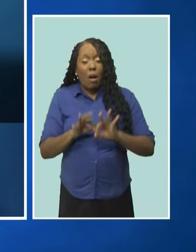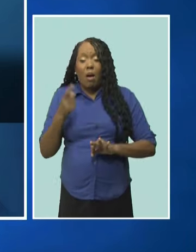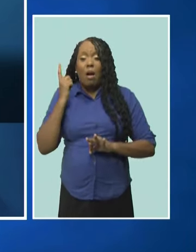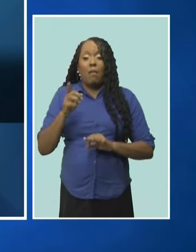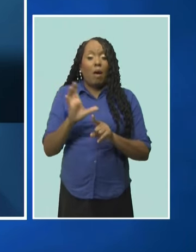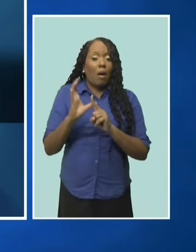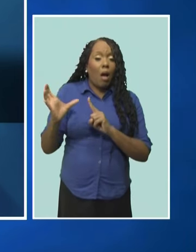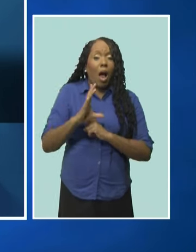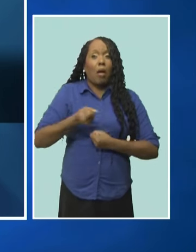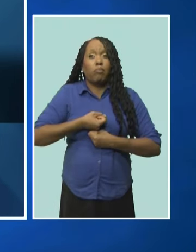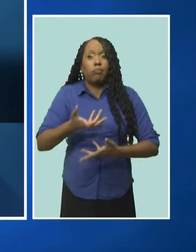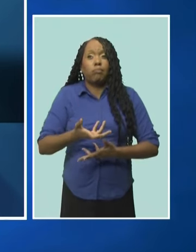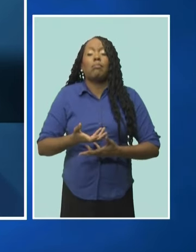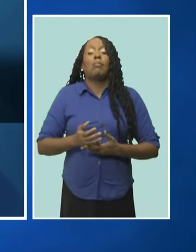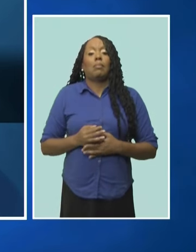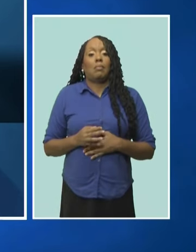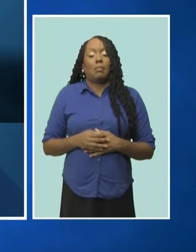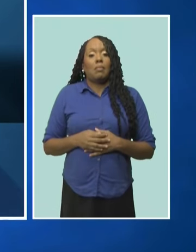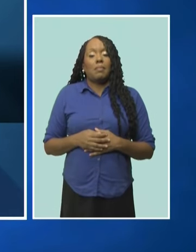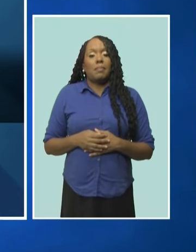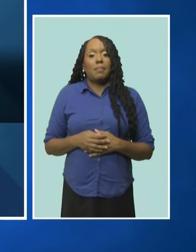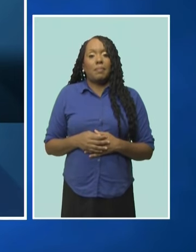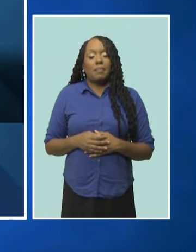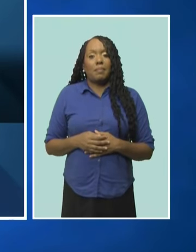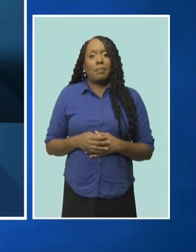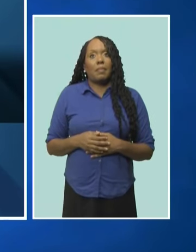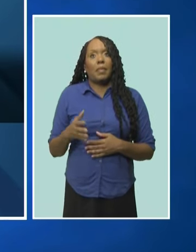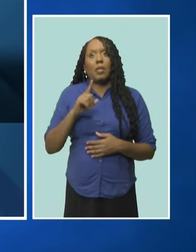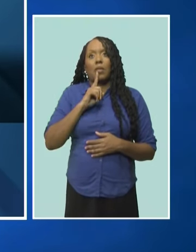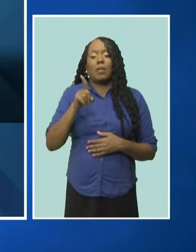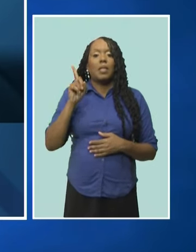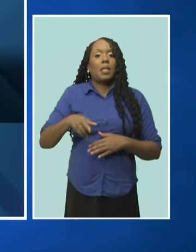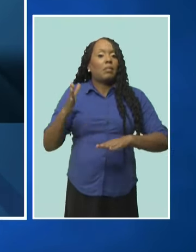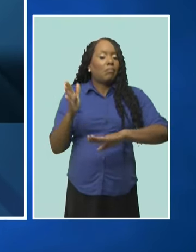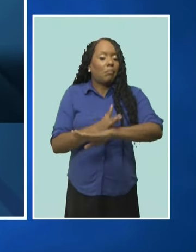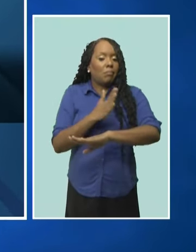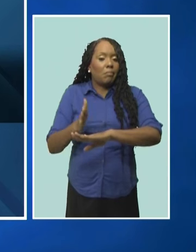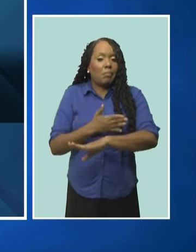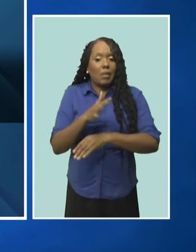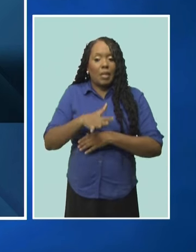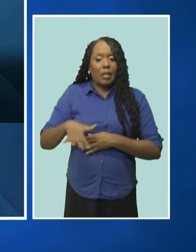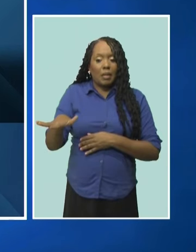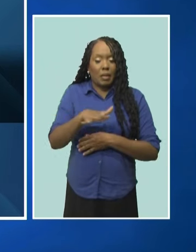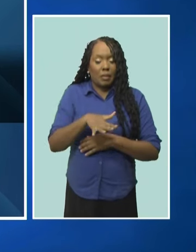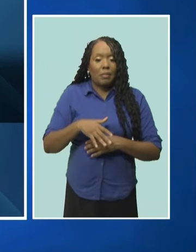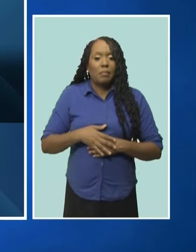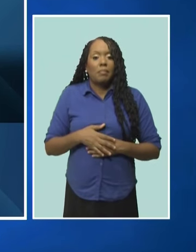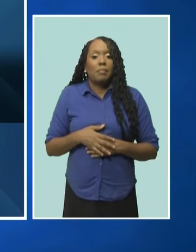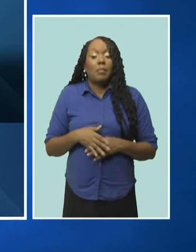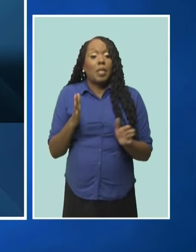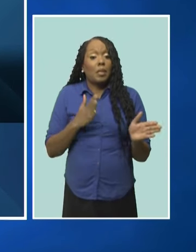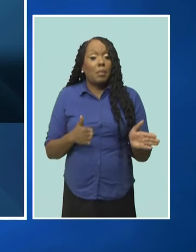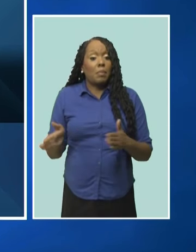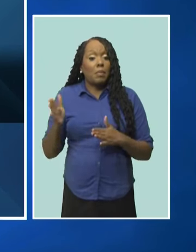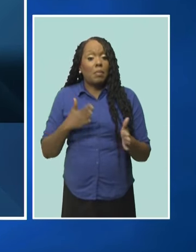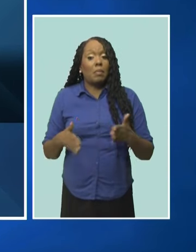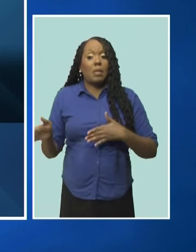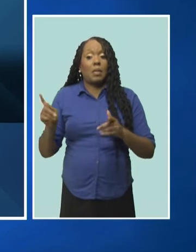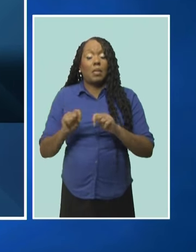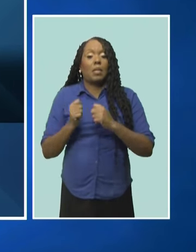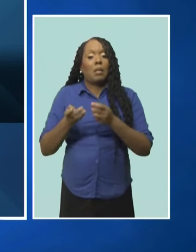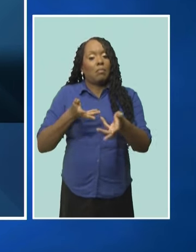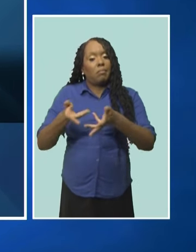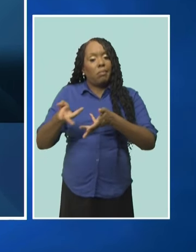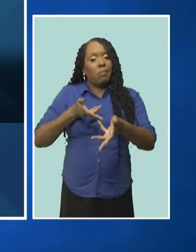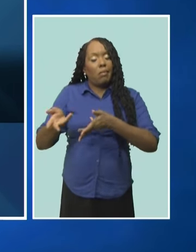and, like many areas of the capital, is in need of a facelift. The planning team is engaging actively with the vendors